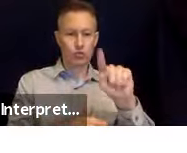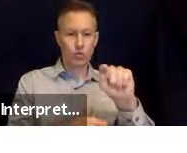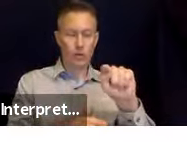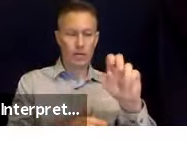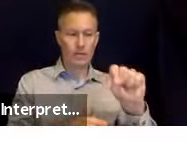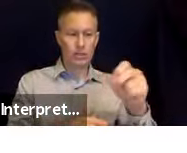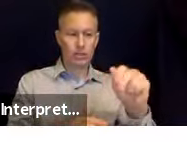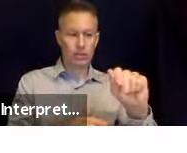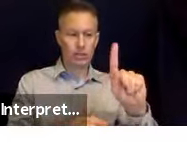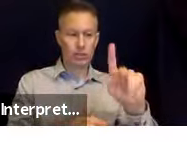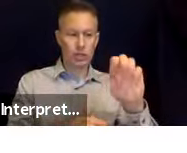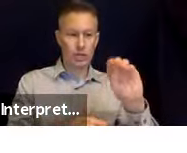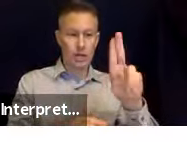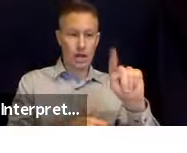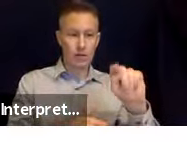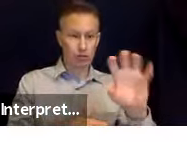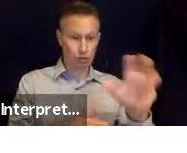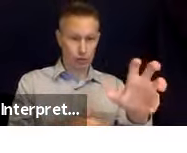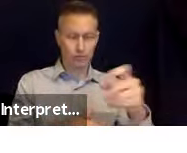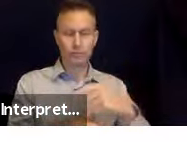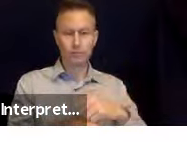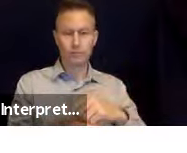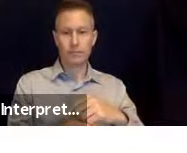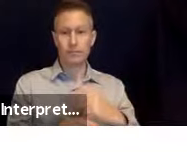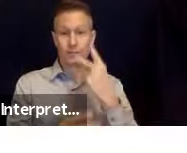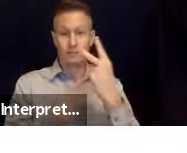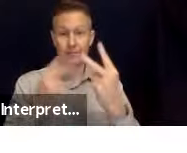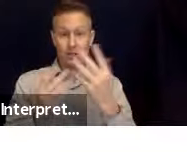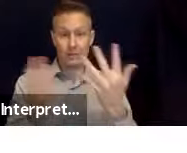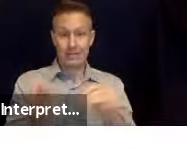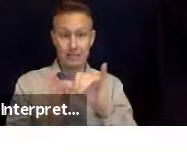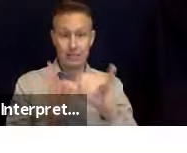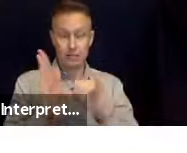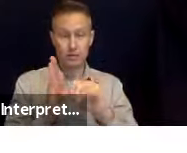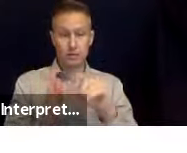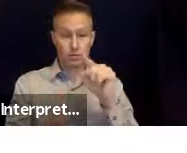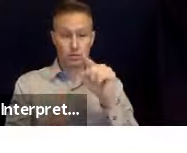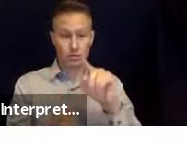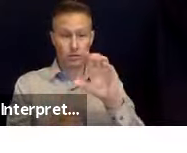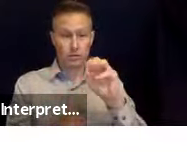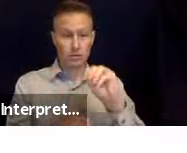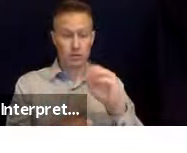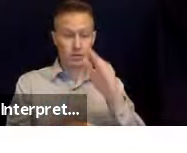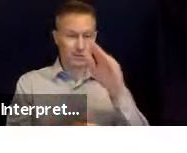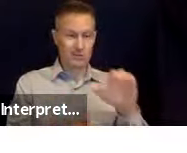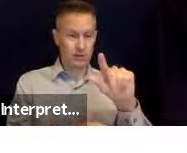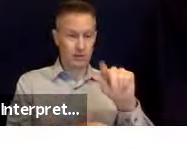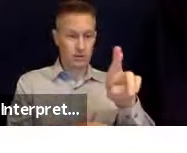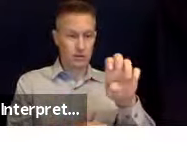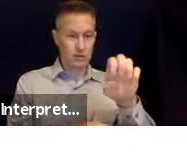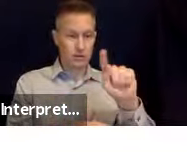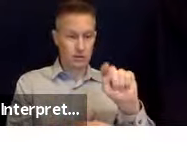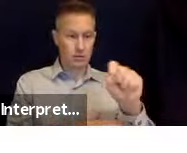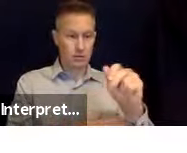That's right it'll be available to view right here on youtube.com slash great shakeout.